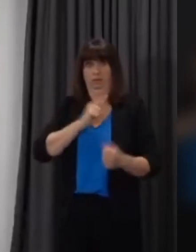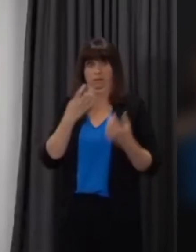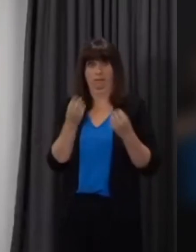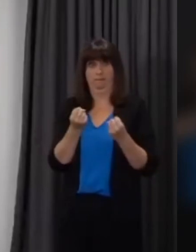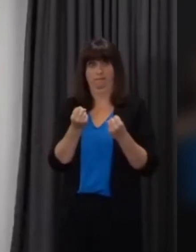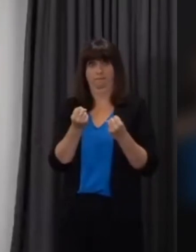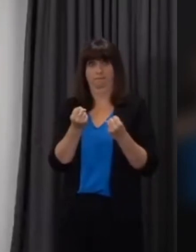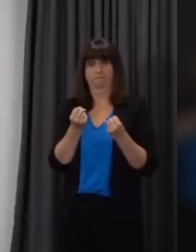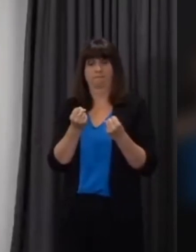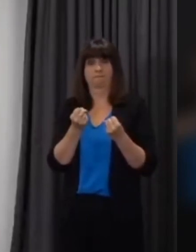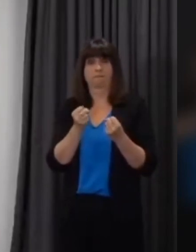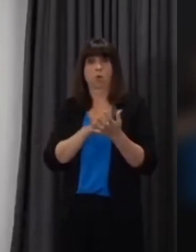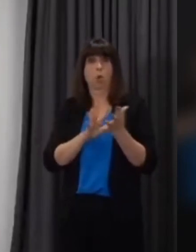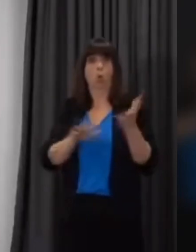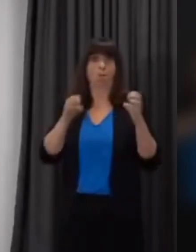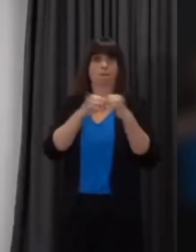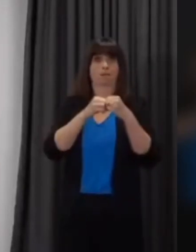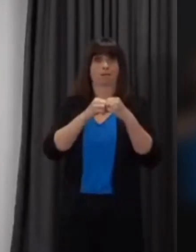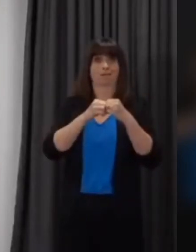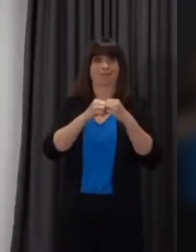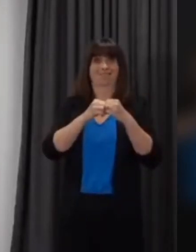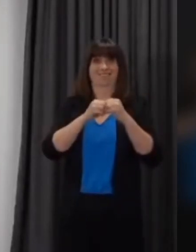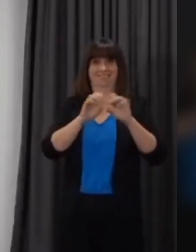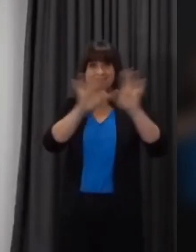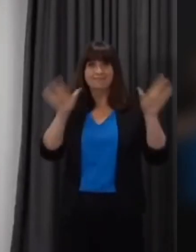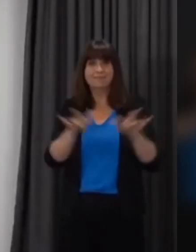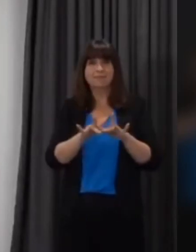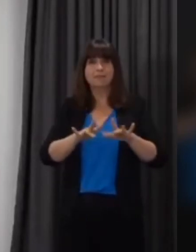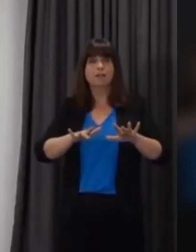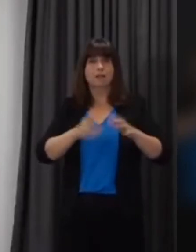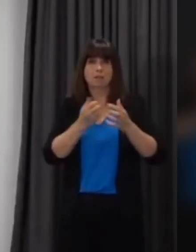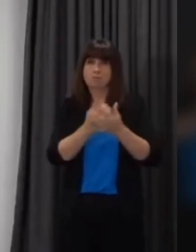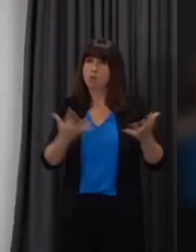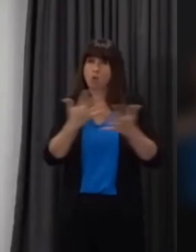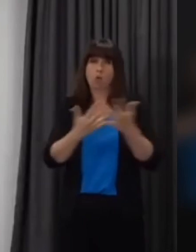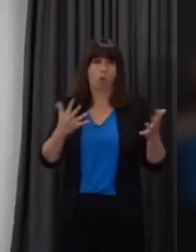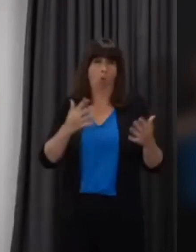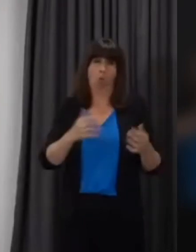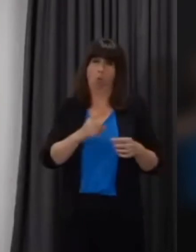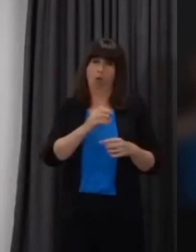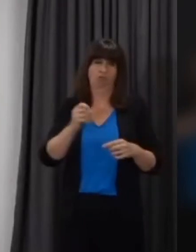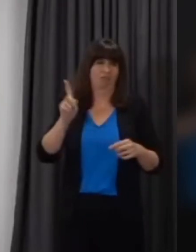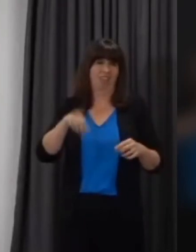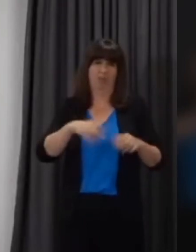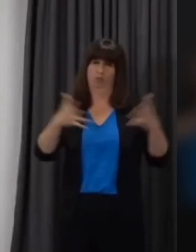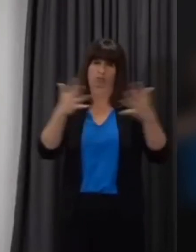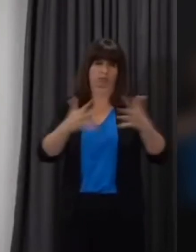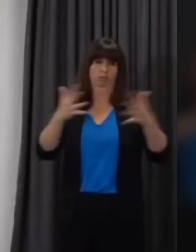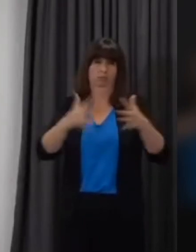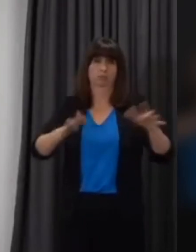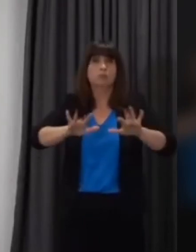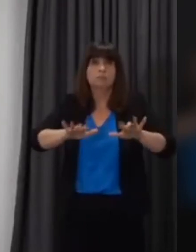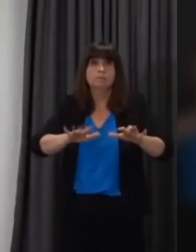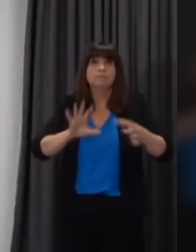platform and every week we see hundreds of thousands of children log on to that platform.